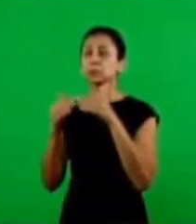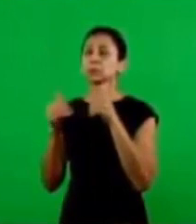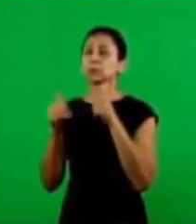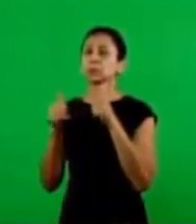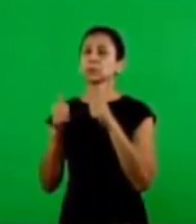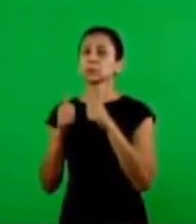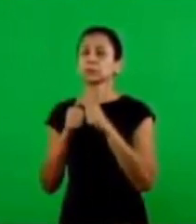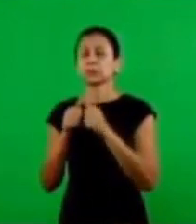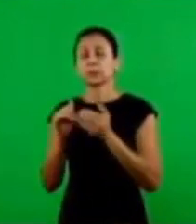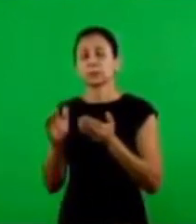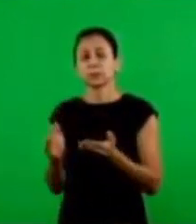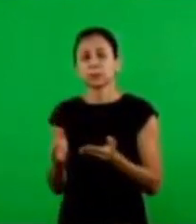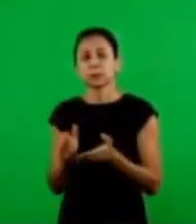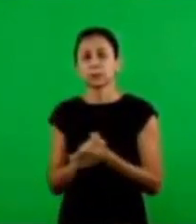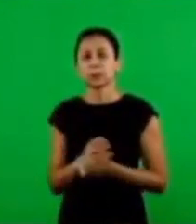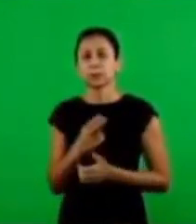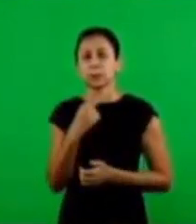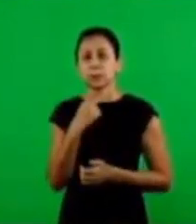and